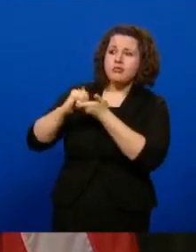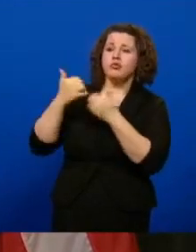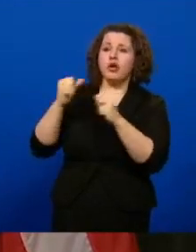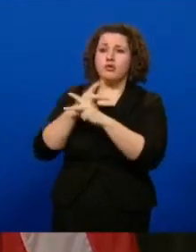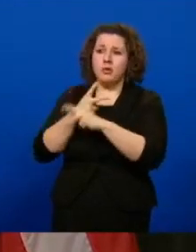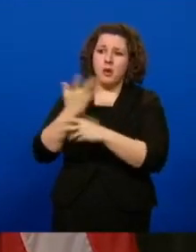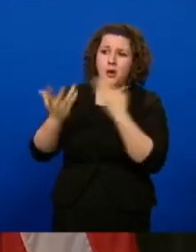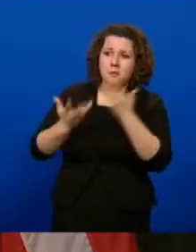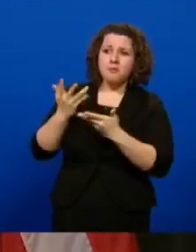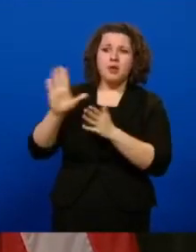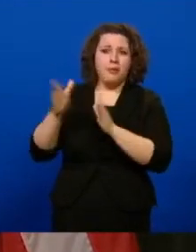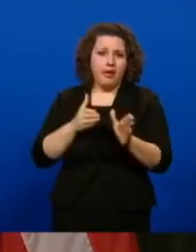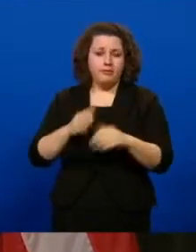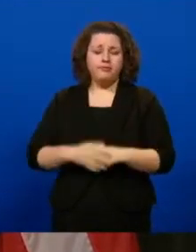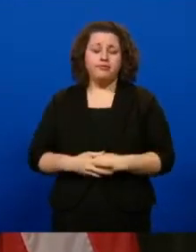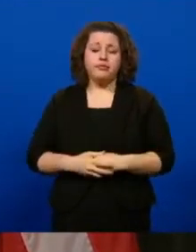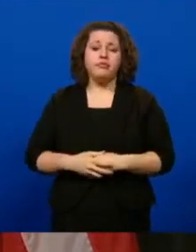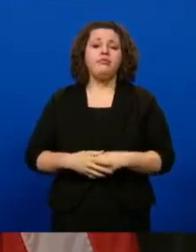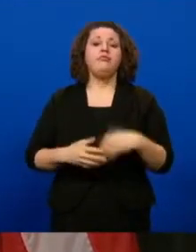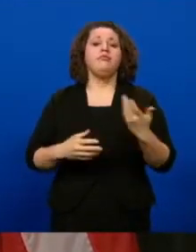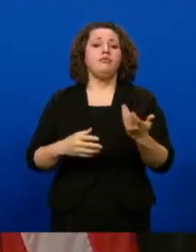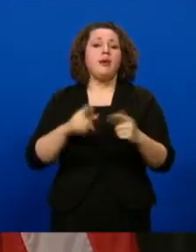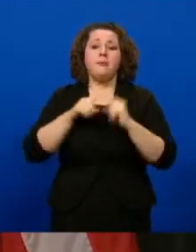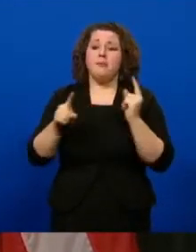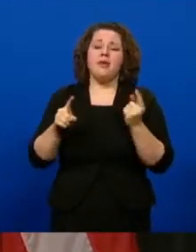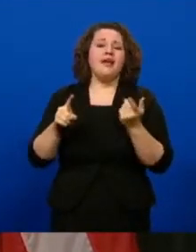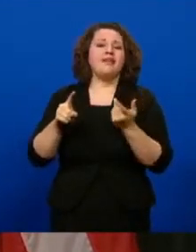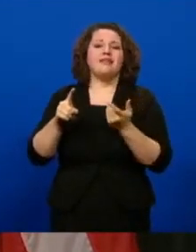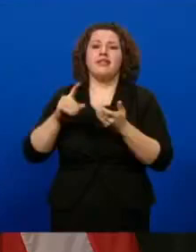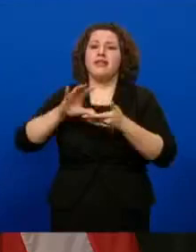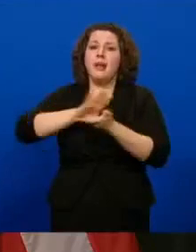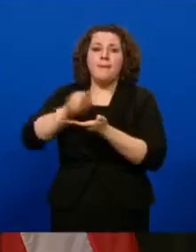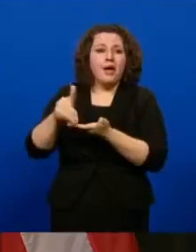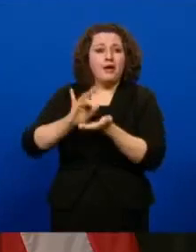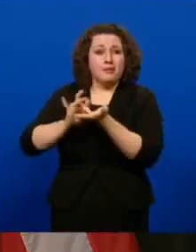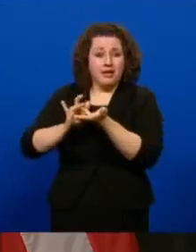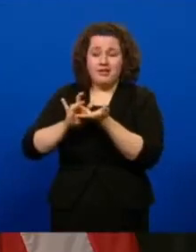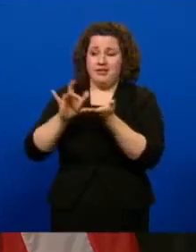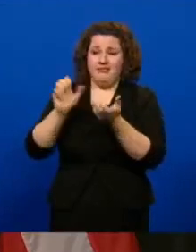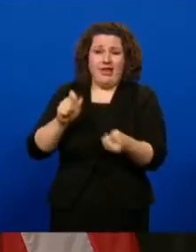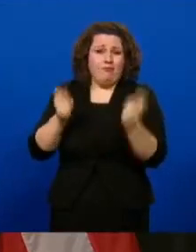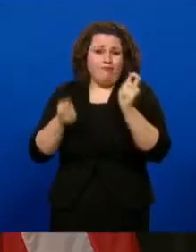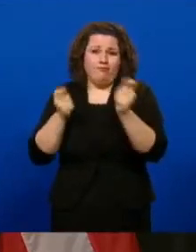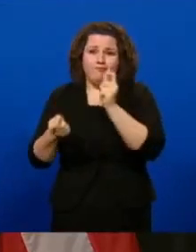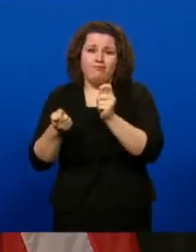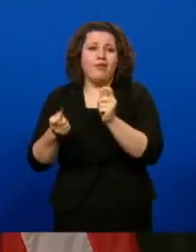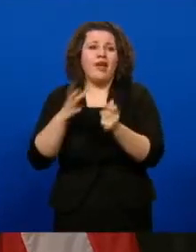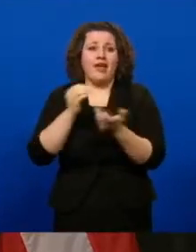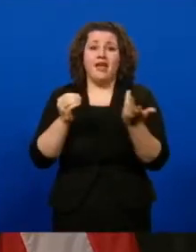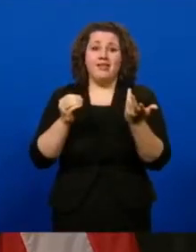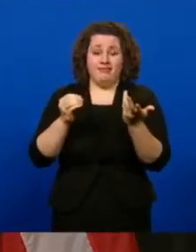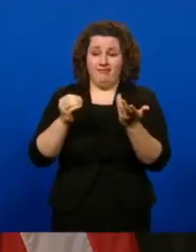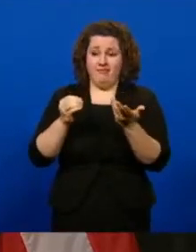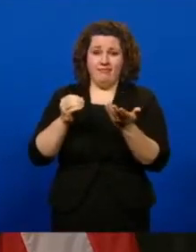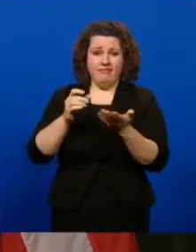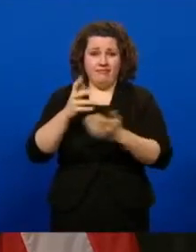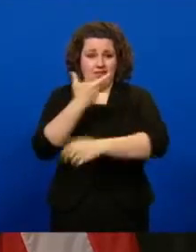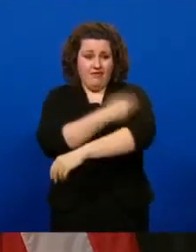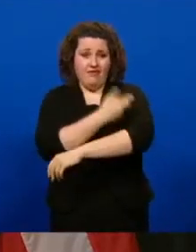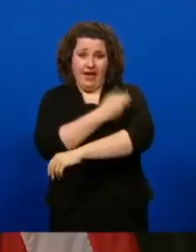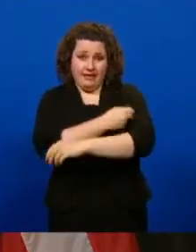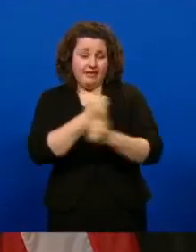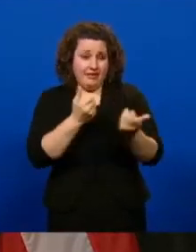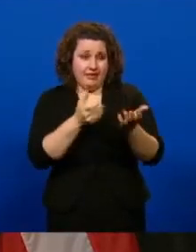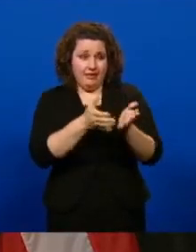accordingly. But allocations are always subject to change and demand for the vaccine, and demand for the vaccine will be much greater than the